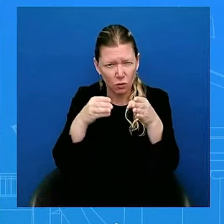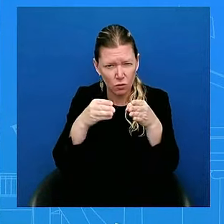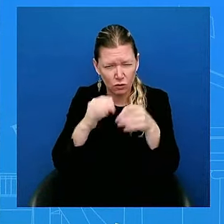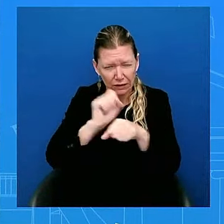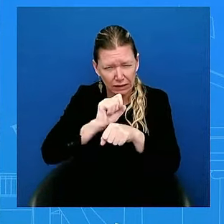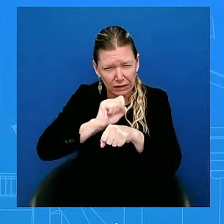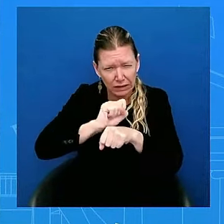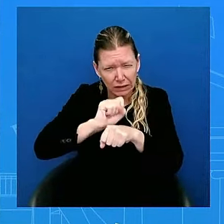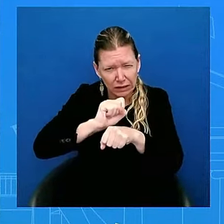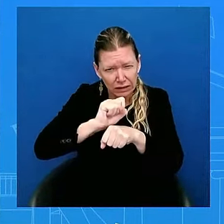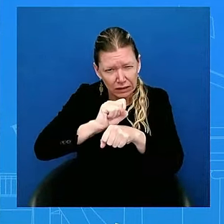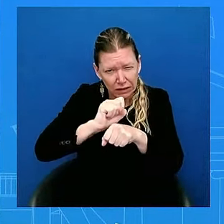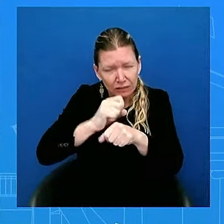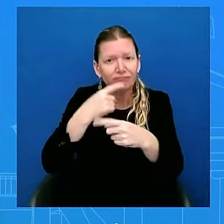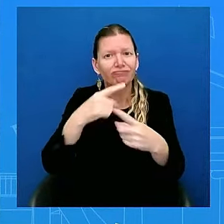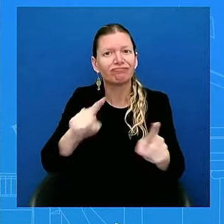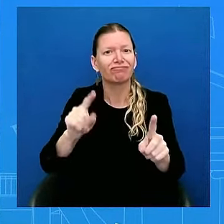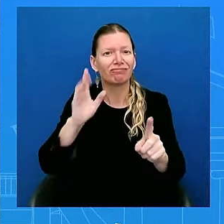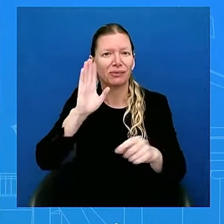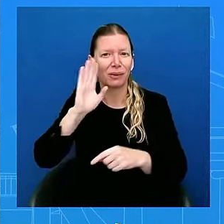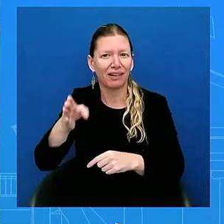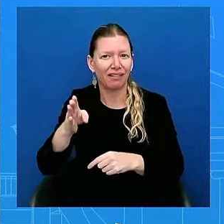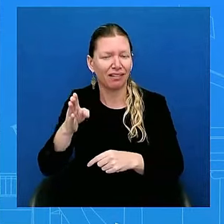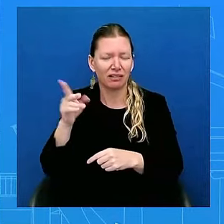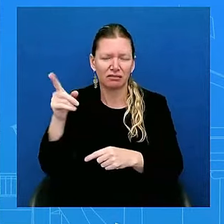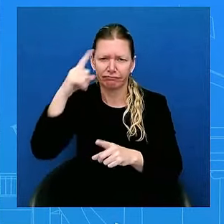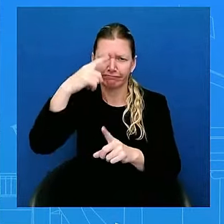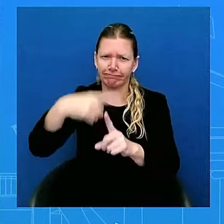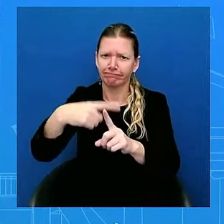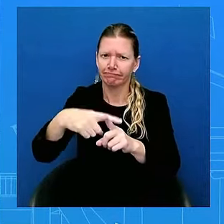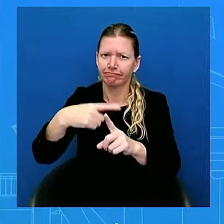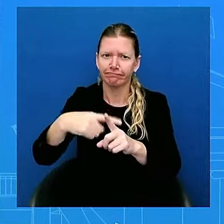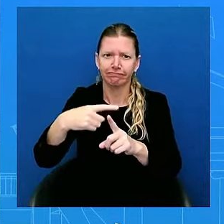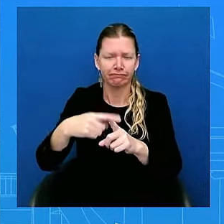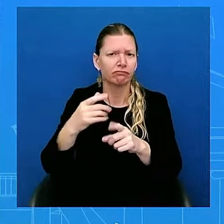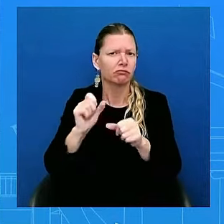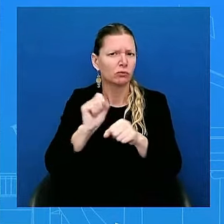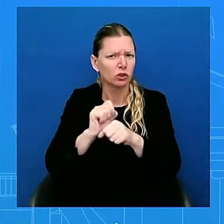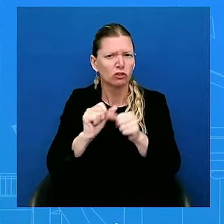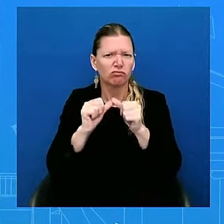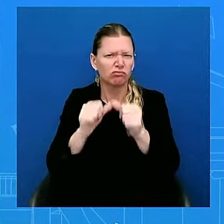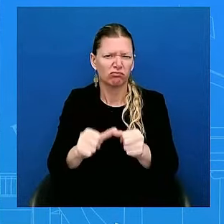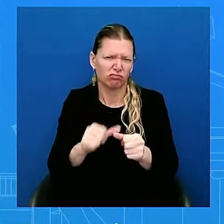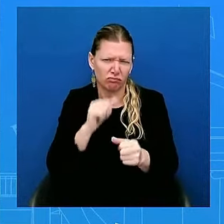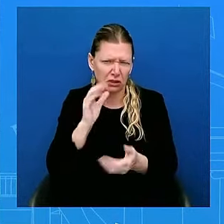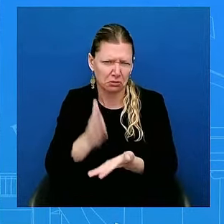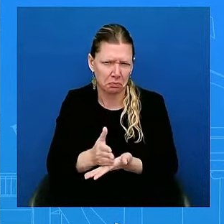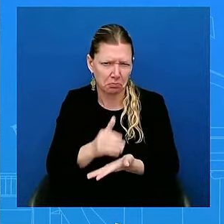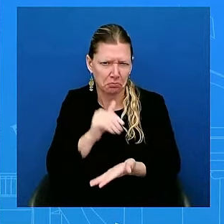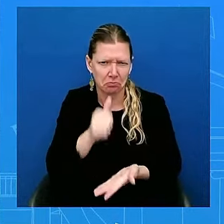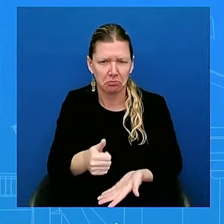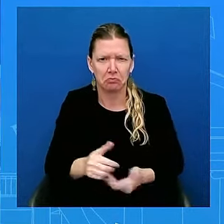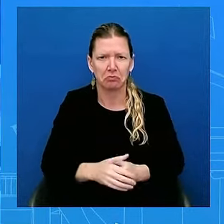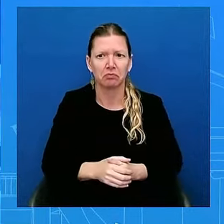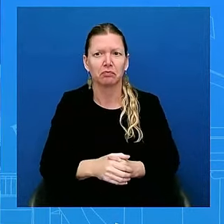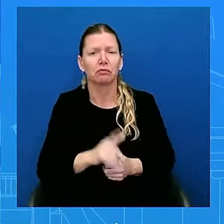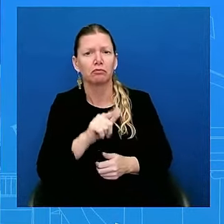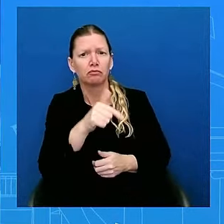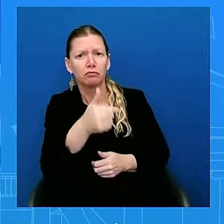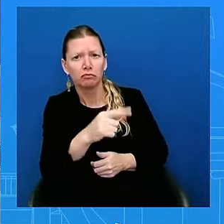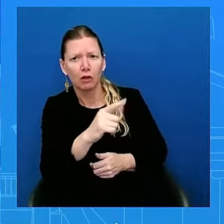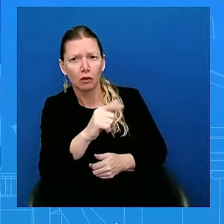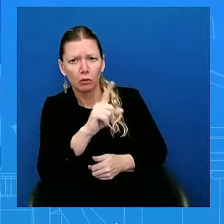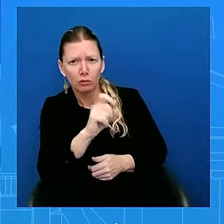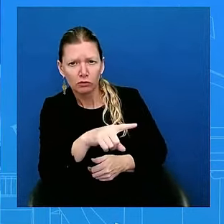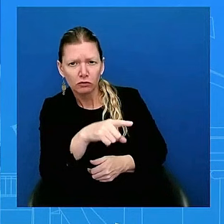The work continues. And that's not going to stop him for sure. Yeah, Jerry. Given that you've had a lot of questions about the President's